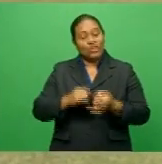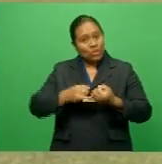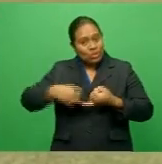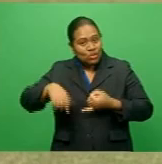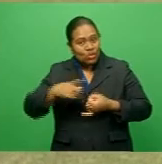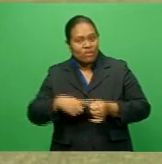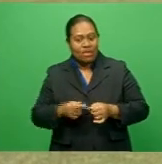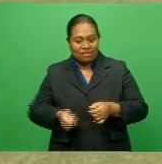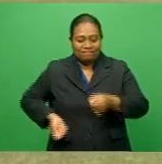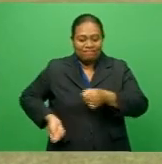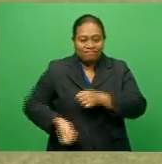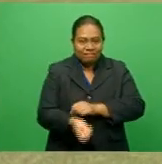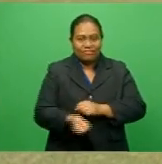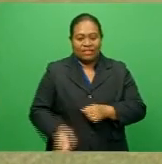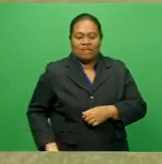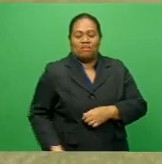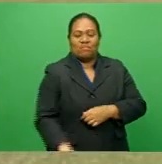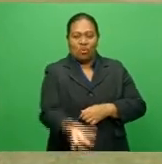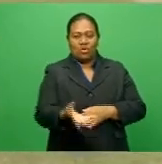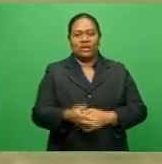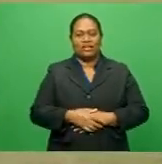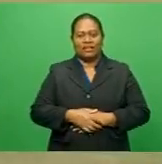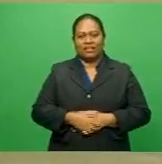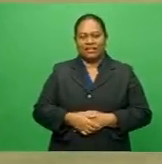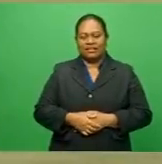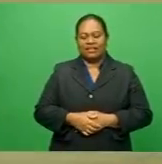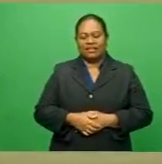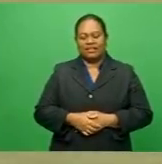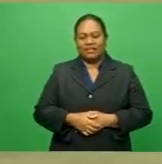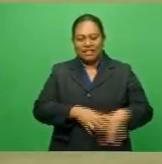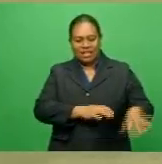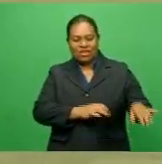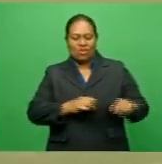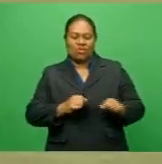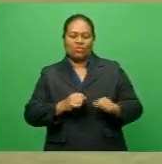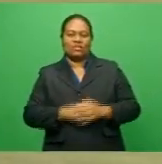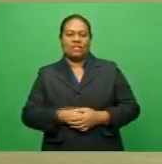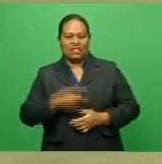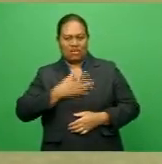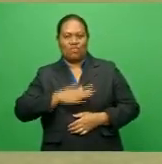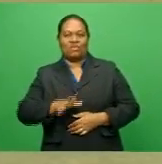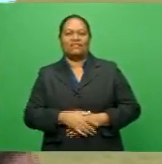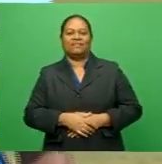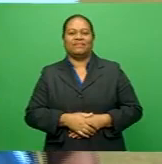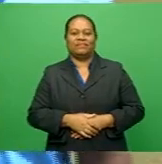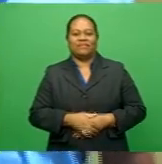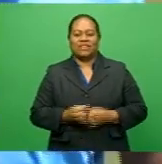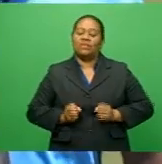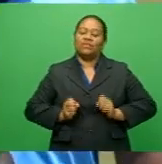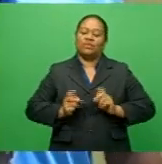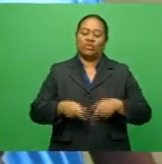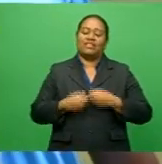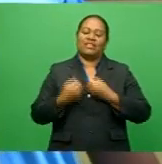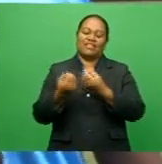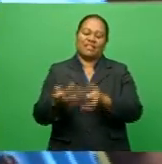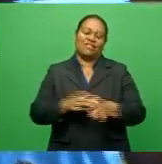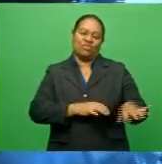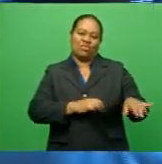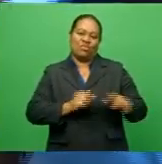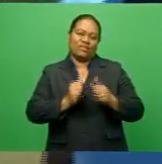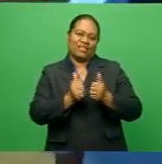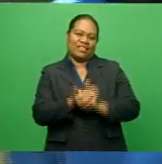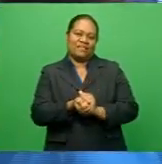Club, through our committee, Games Committee, put up their hands and we were given the chance to host this